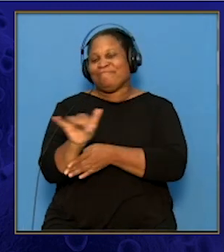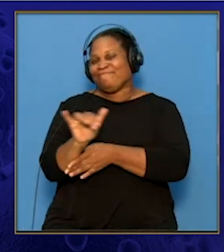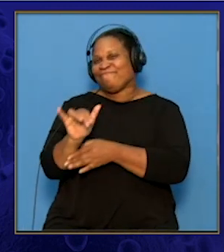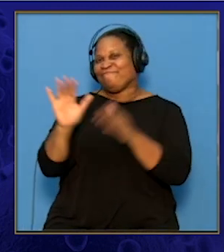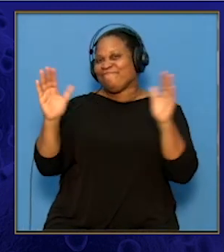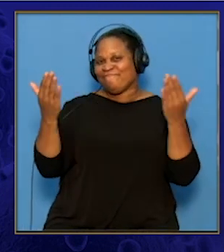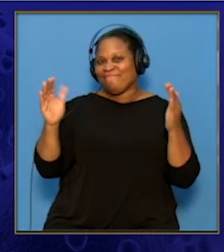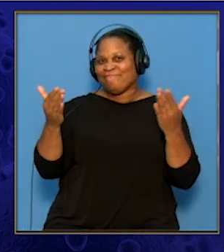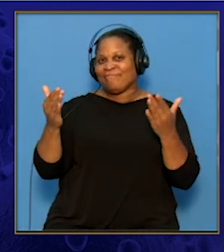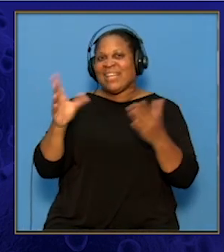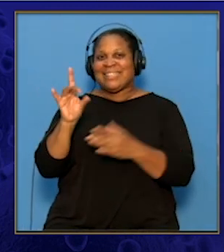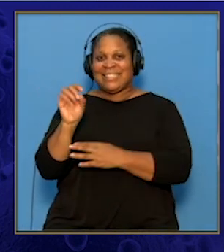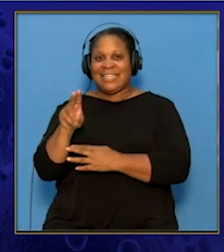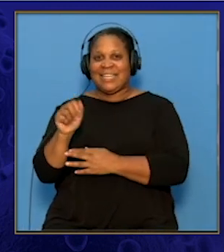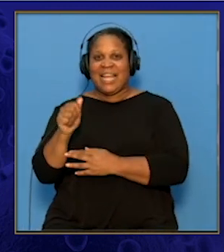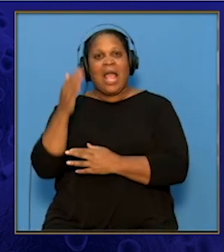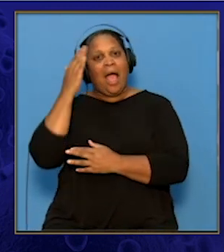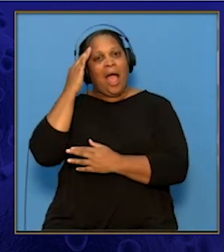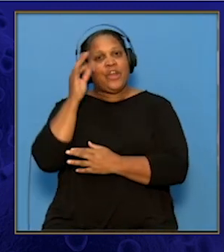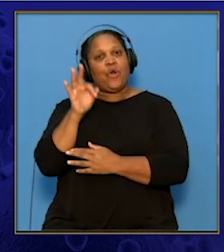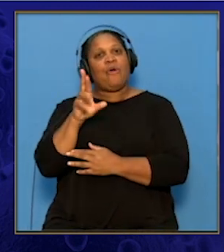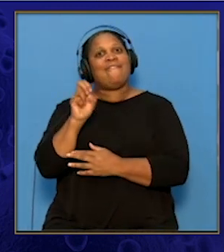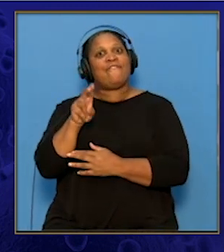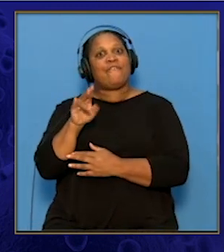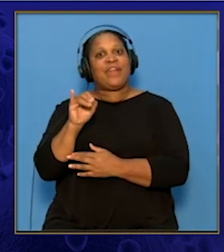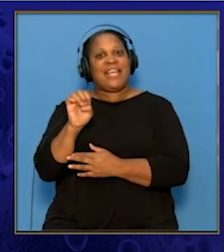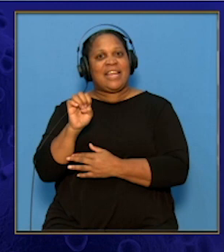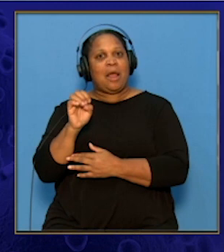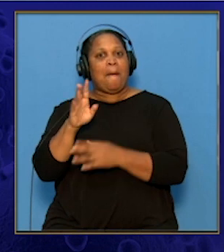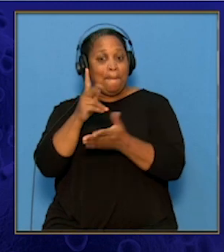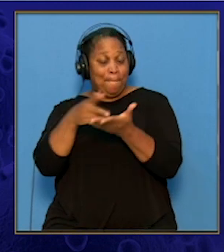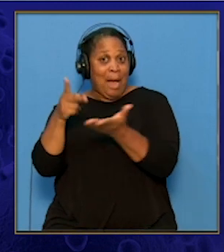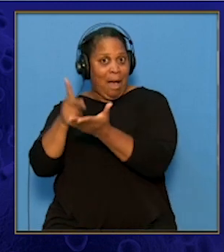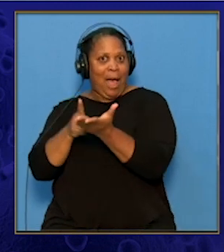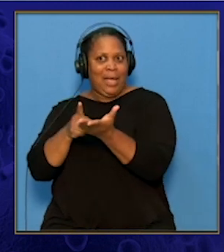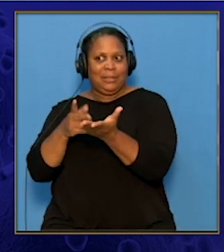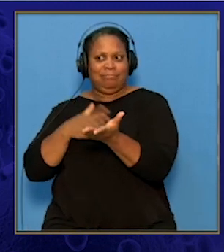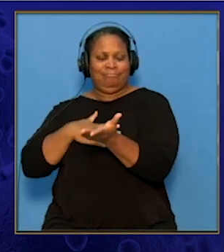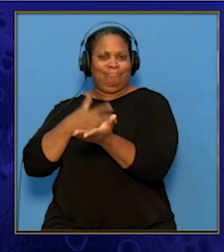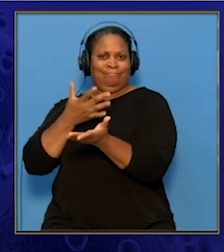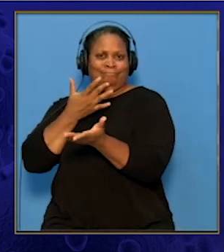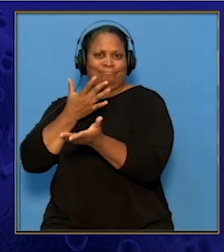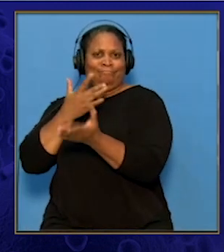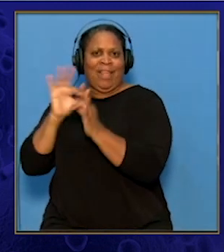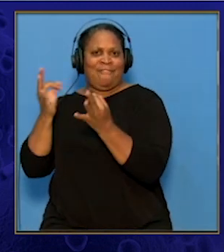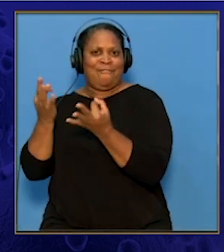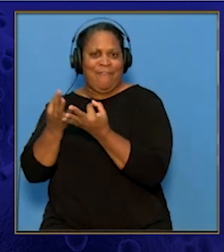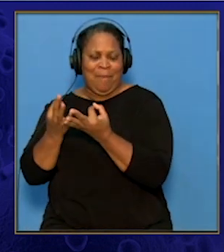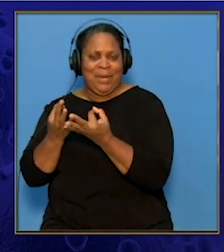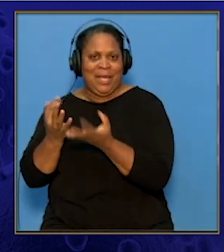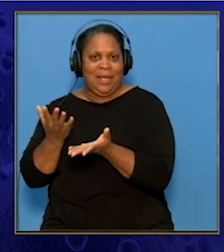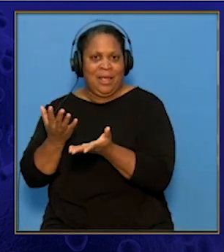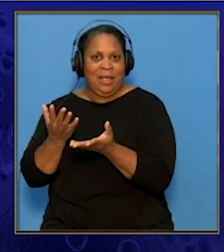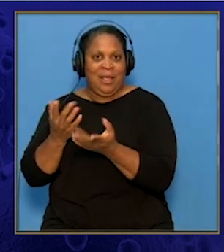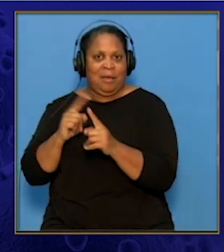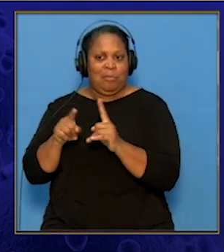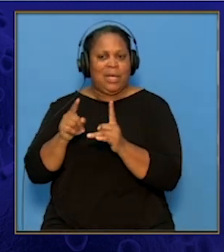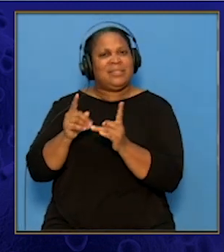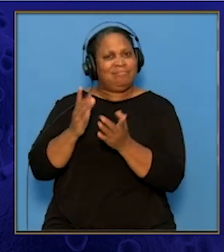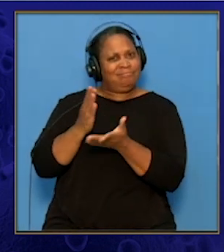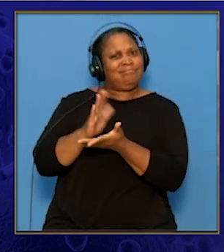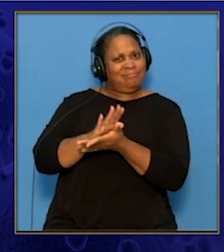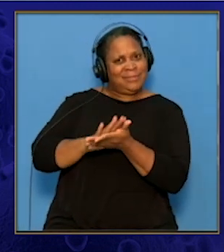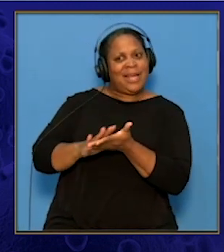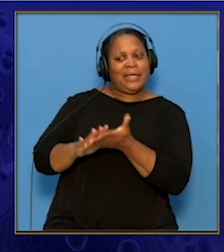I know in my family, farine pie is our secret family recipe. Although as nice as the recipe is on its own,